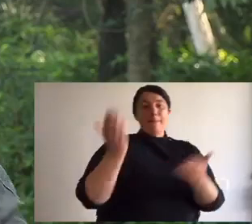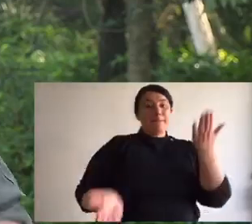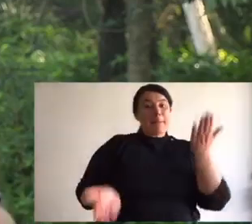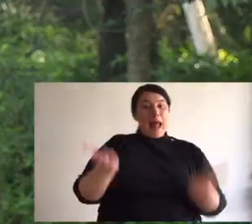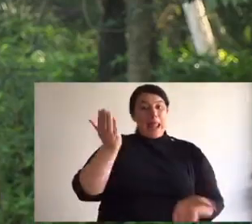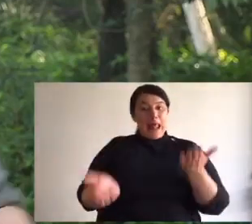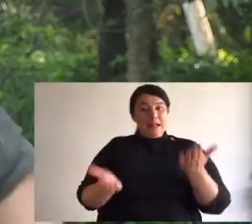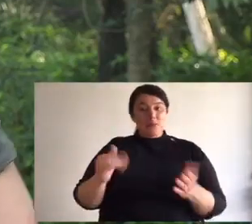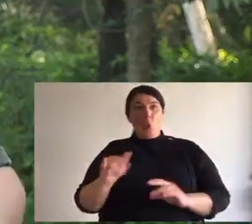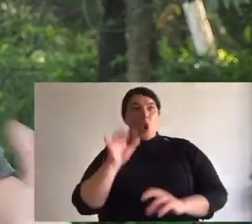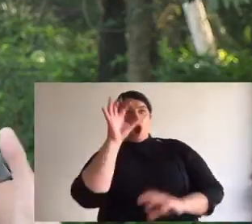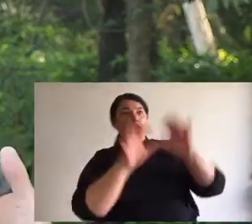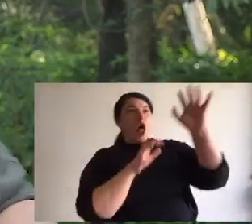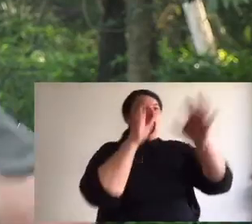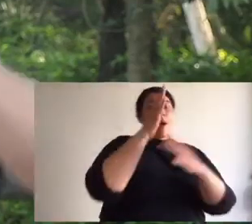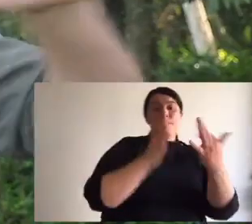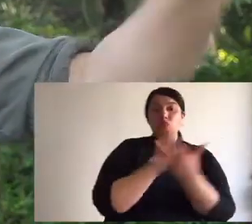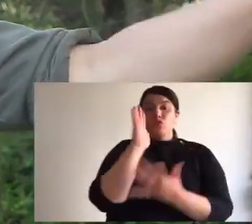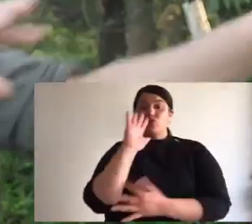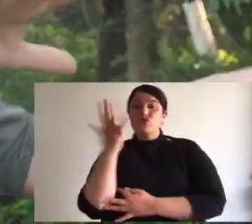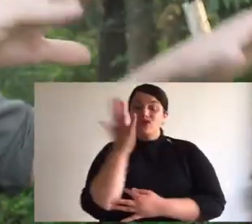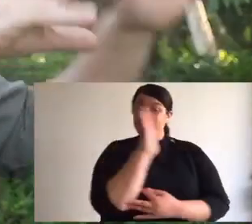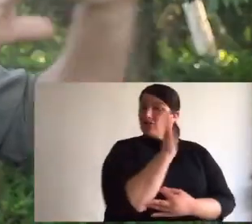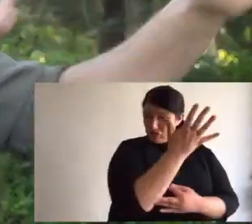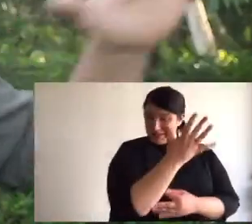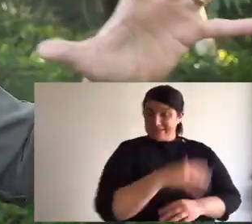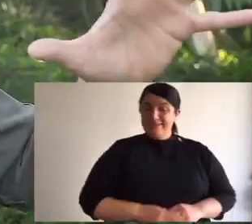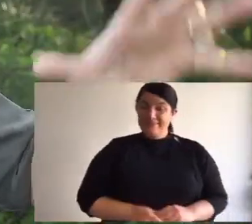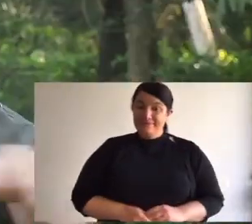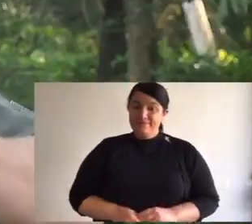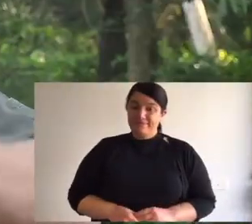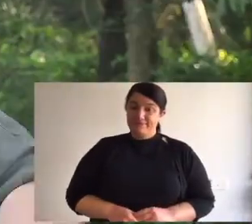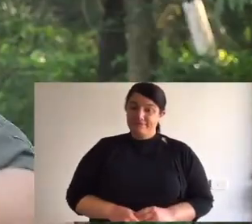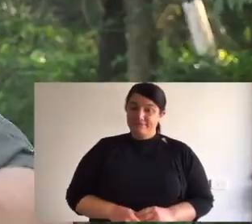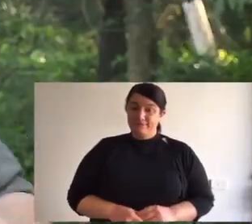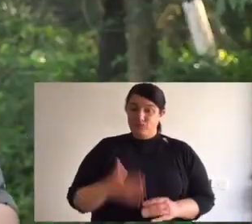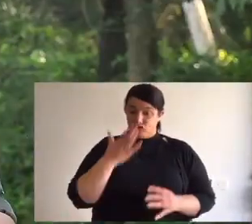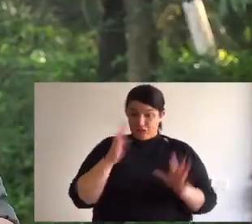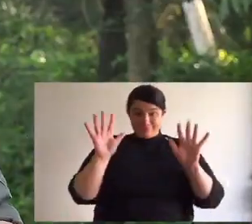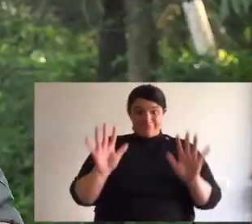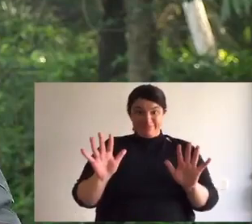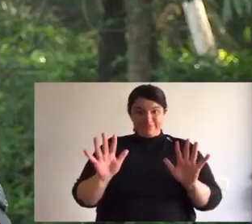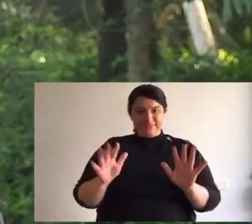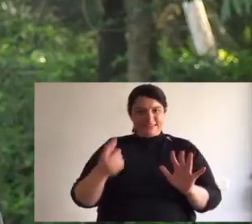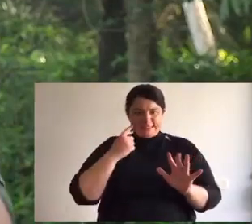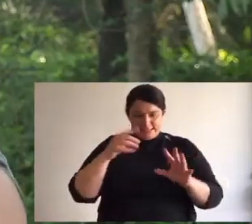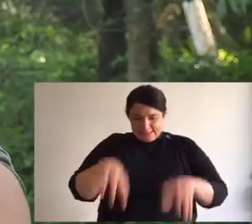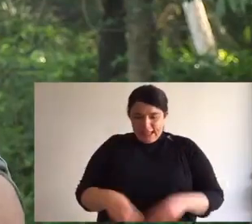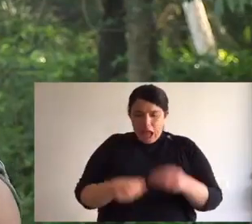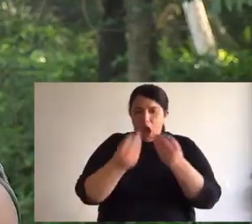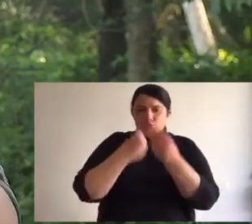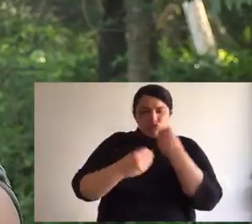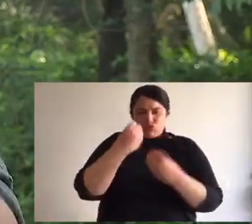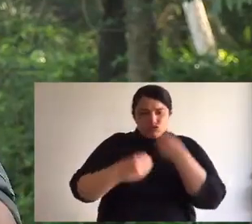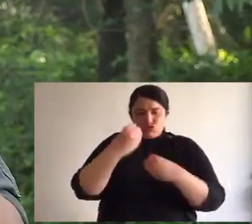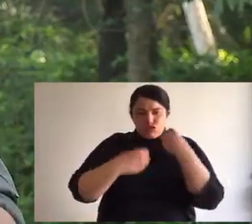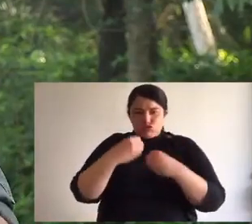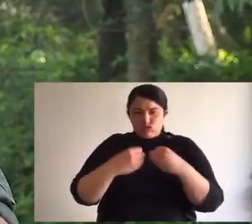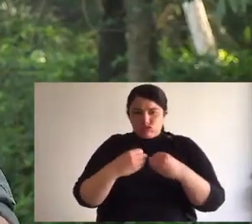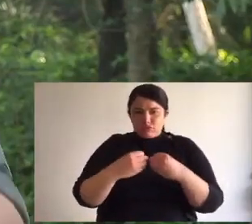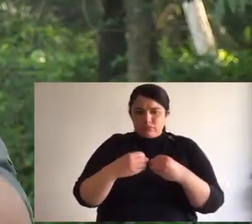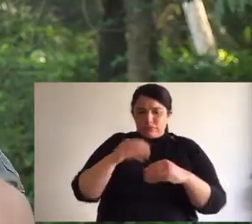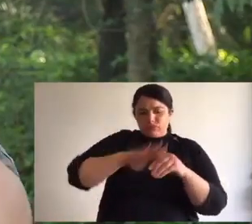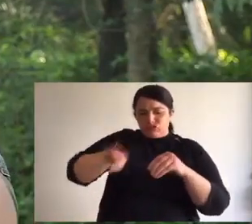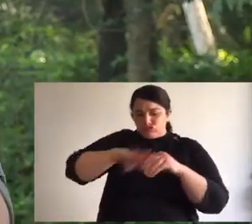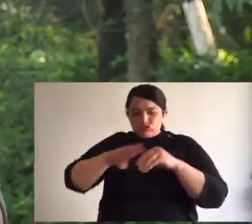counterbalance. It can sit up sort of rest on its tail. Or when it's climbing around or through trees. Tail acts as counterbalance. Its little front hands are quite